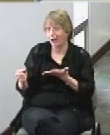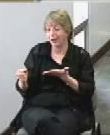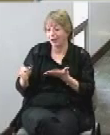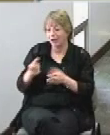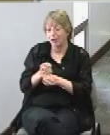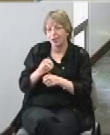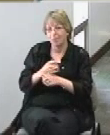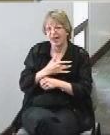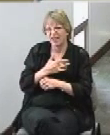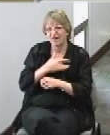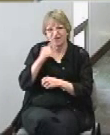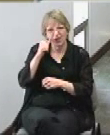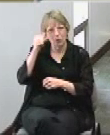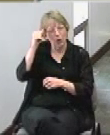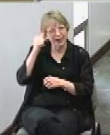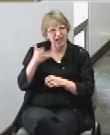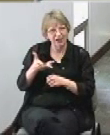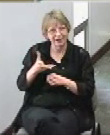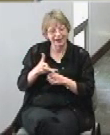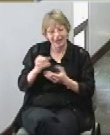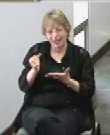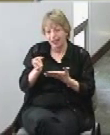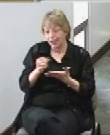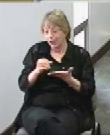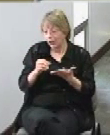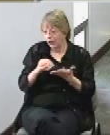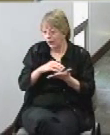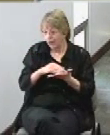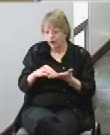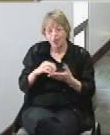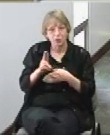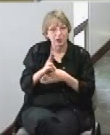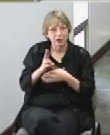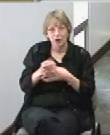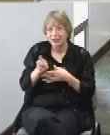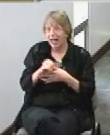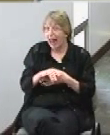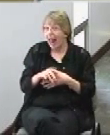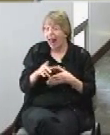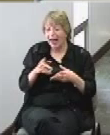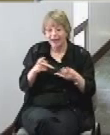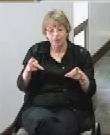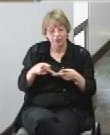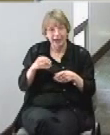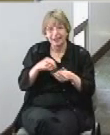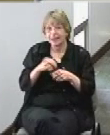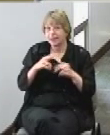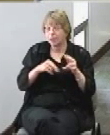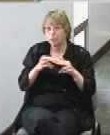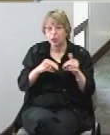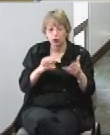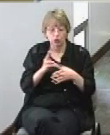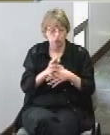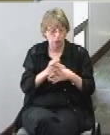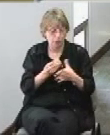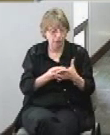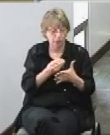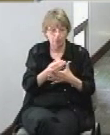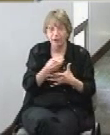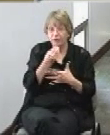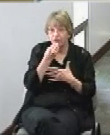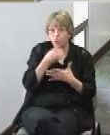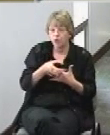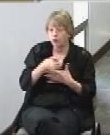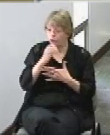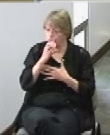adult those cards can be used anywhere within the building you can use them to buy food and beverages and bowl